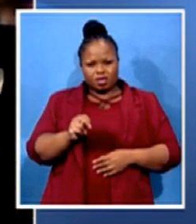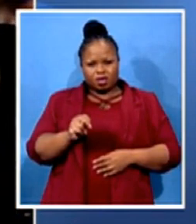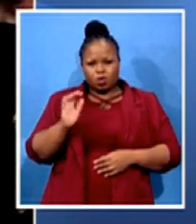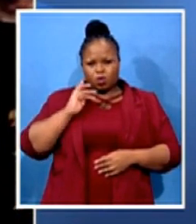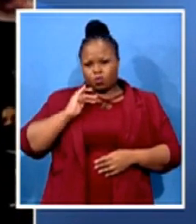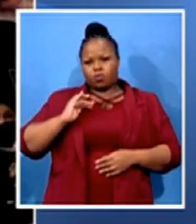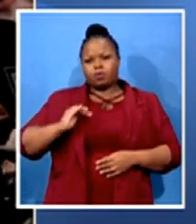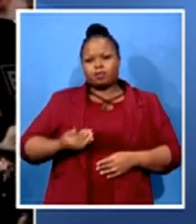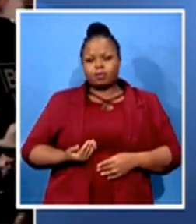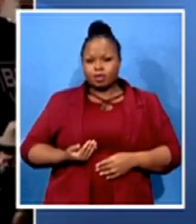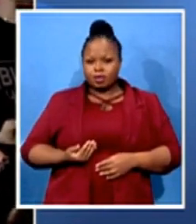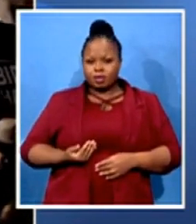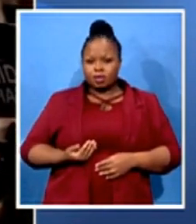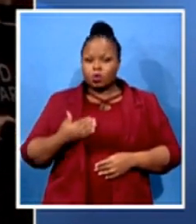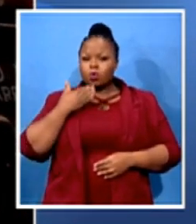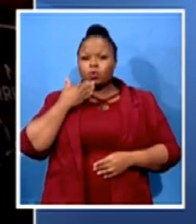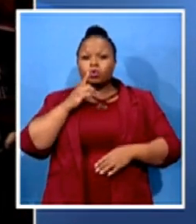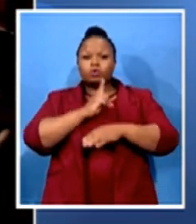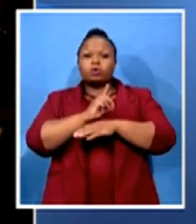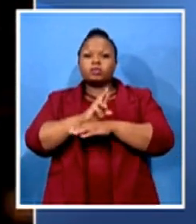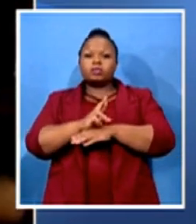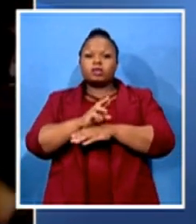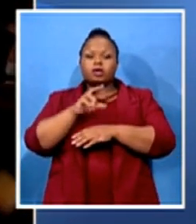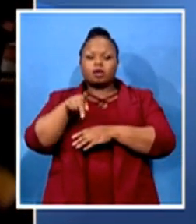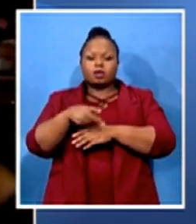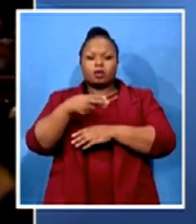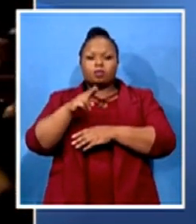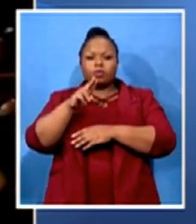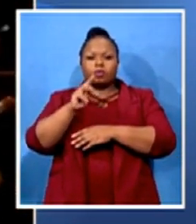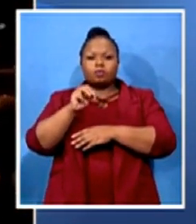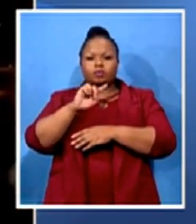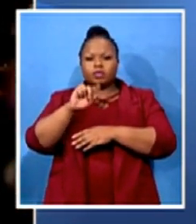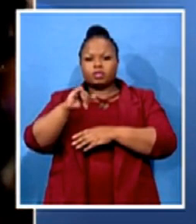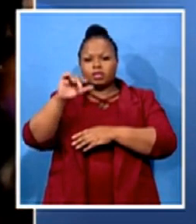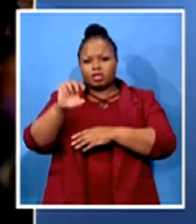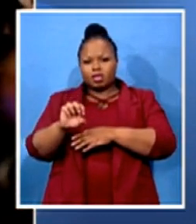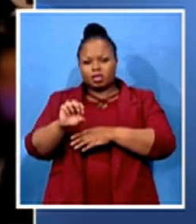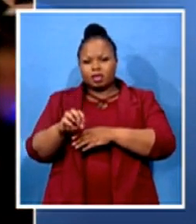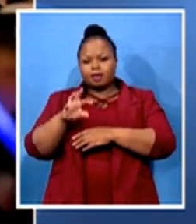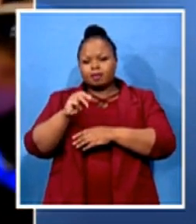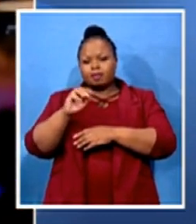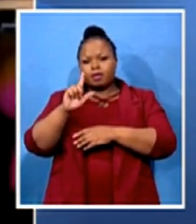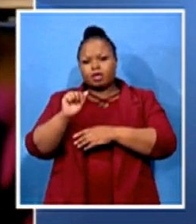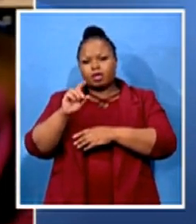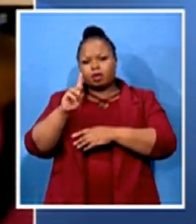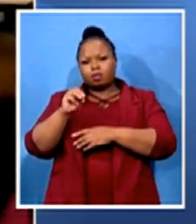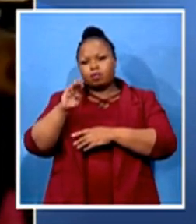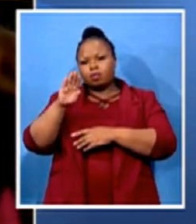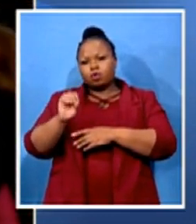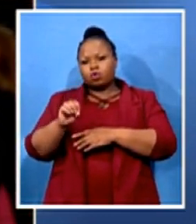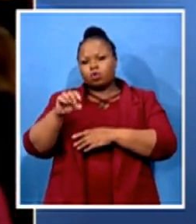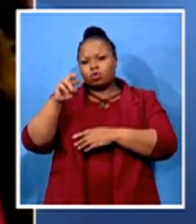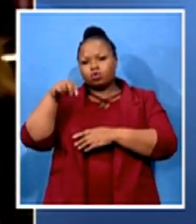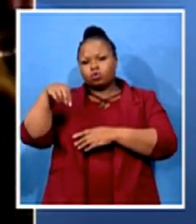Pumzile Mlambo-Muka, who is also a former deputy president of the Republic of South Africa, issued a